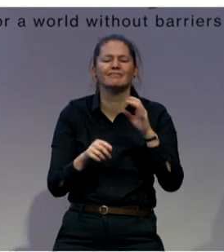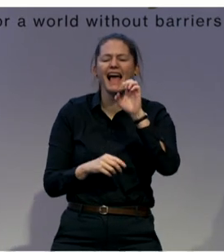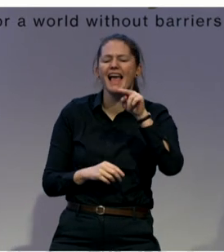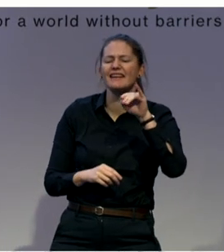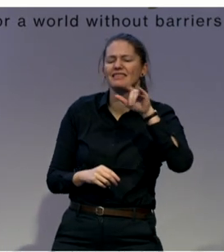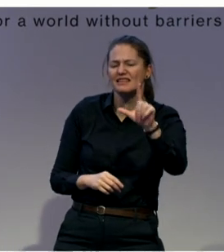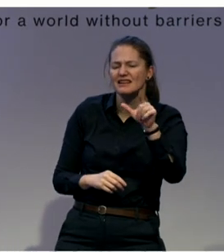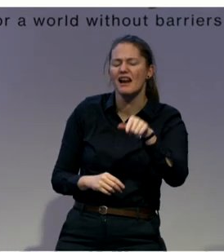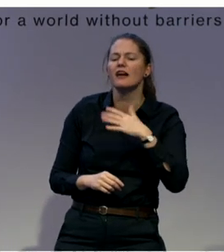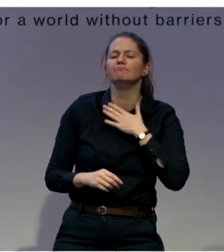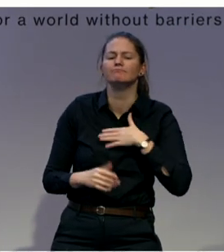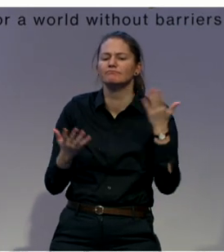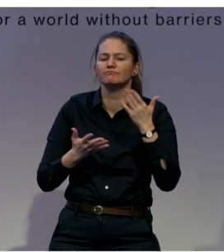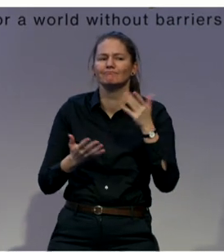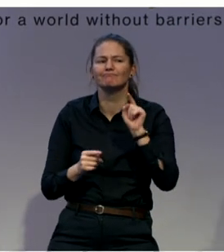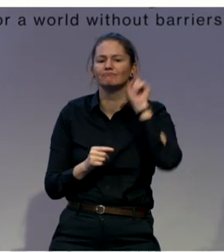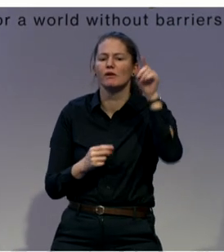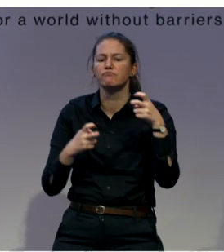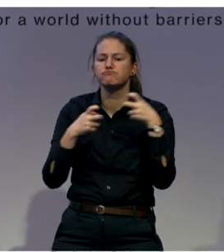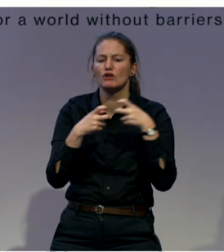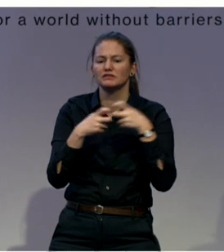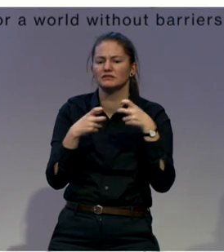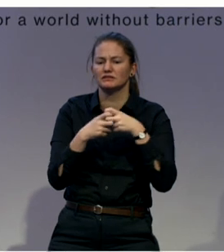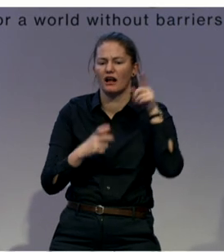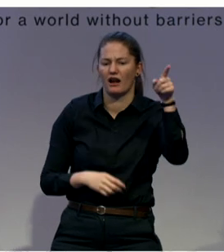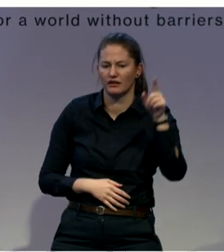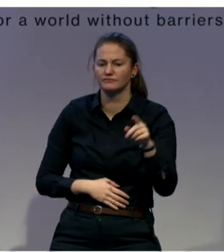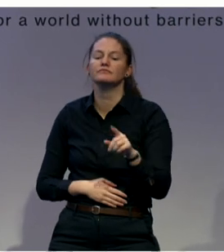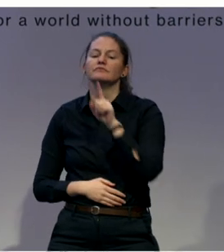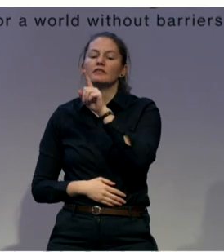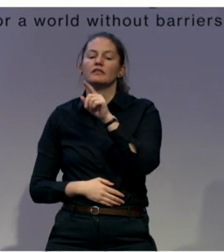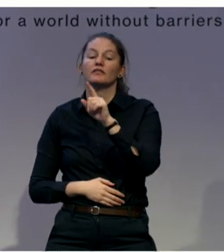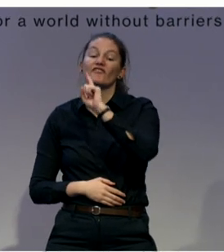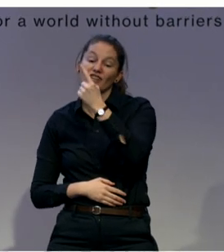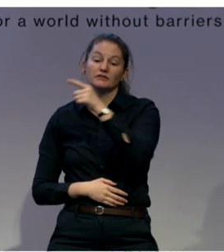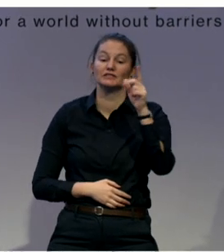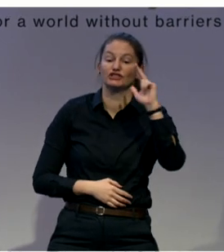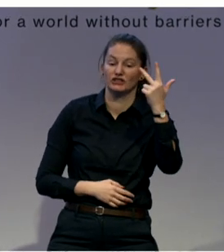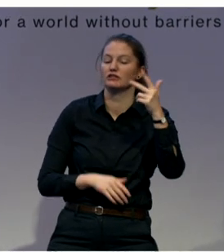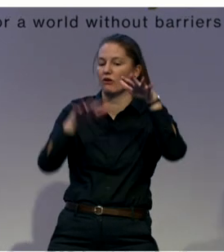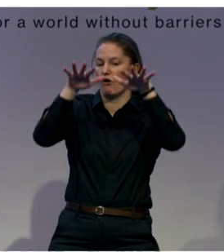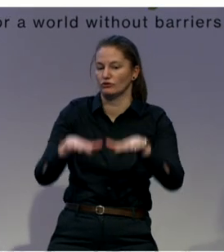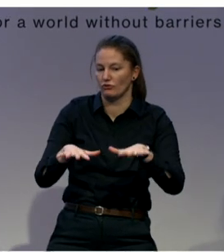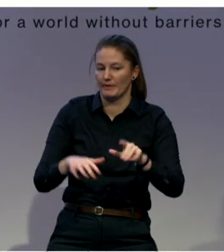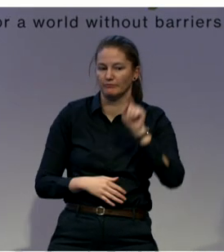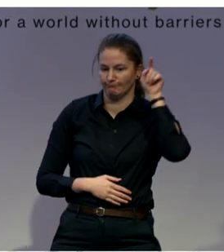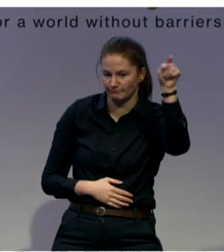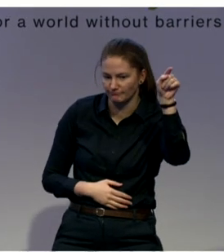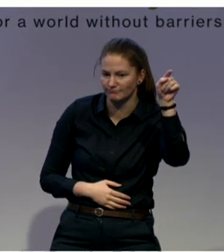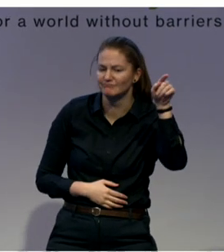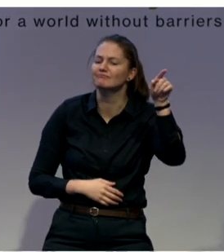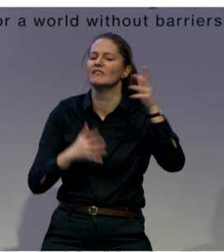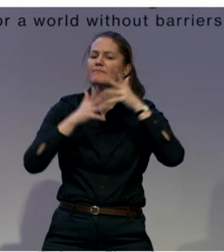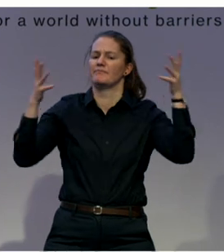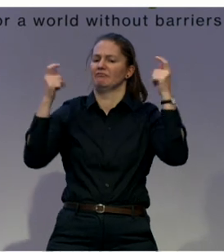1 to 3 October this year, where we have a big event where we bring all our members together in Brussels to exchange experiences about independent